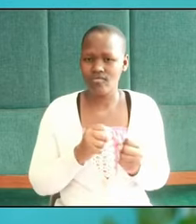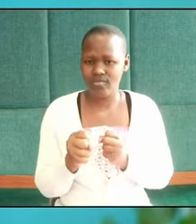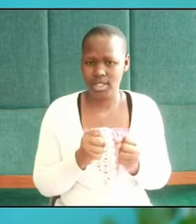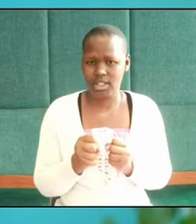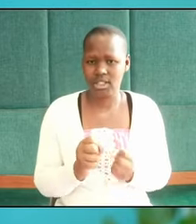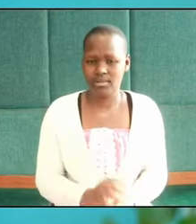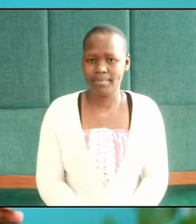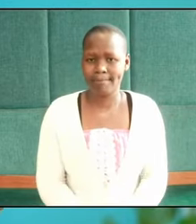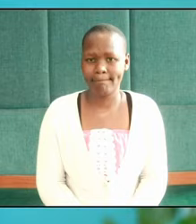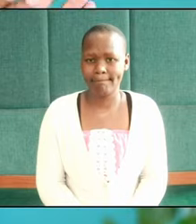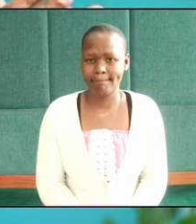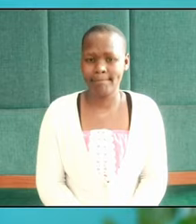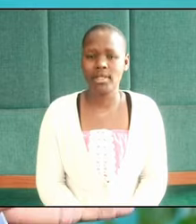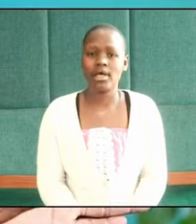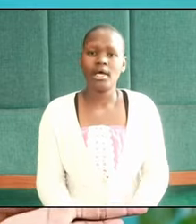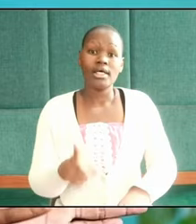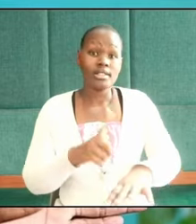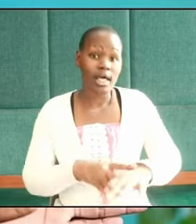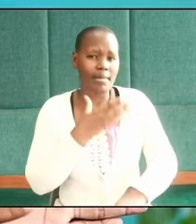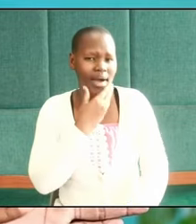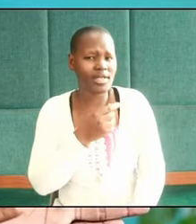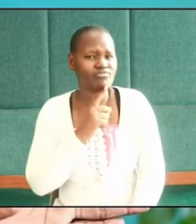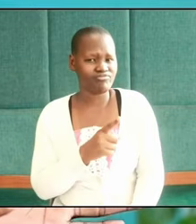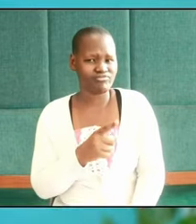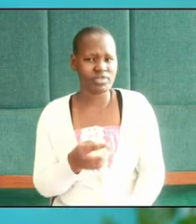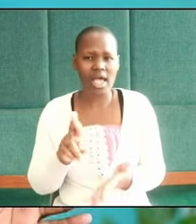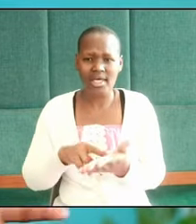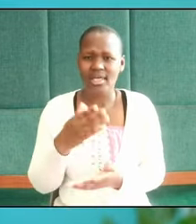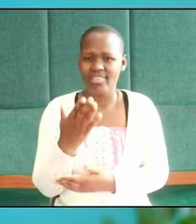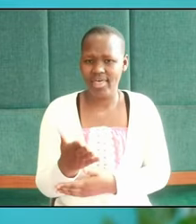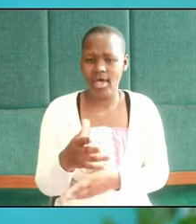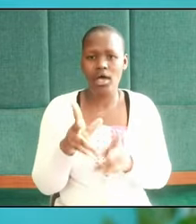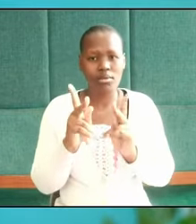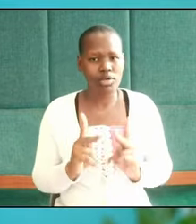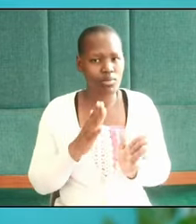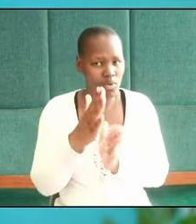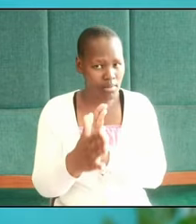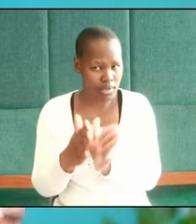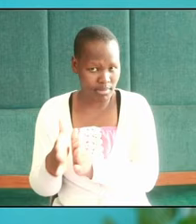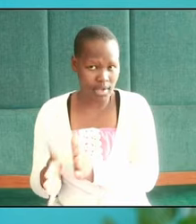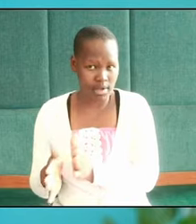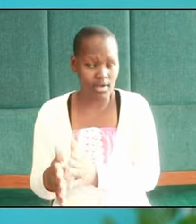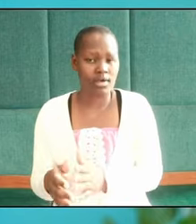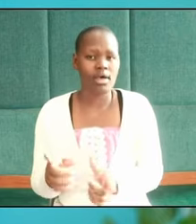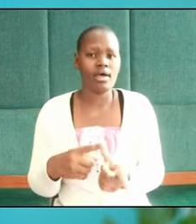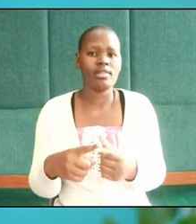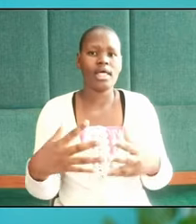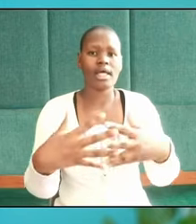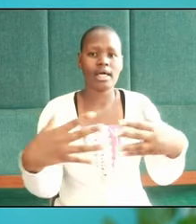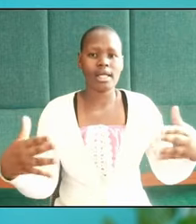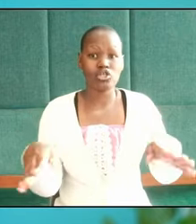So, by the time Rabadash reached there, people were prepared and the gates were